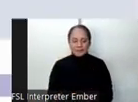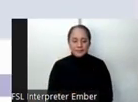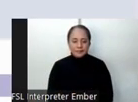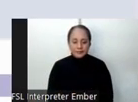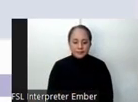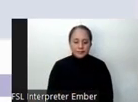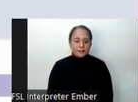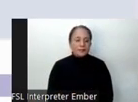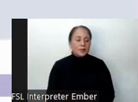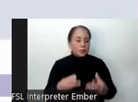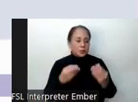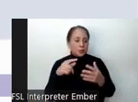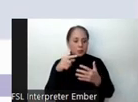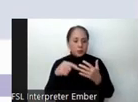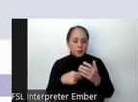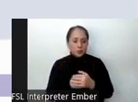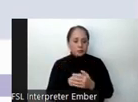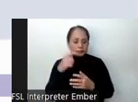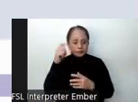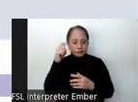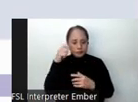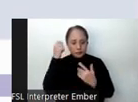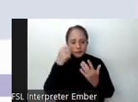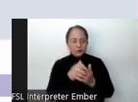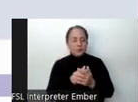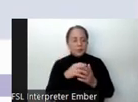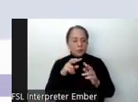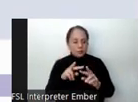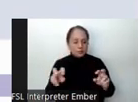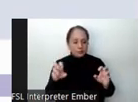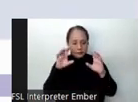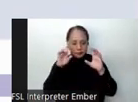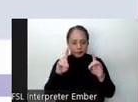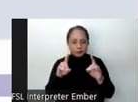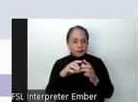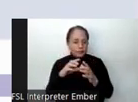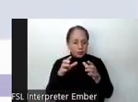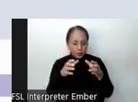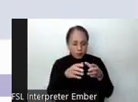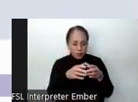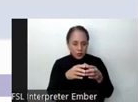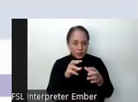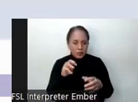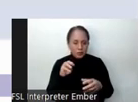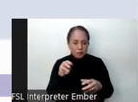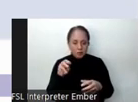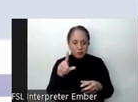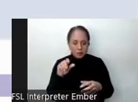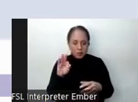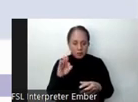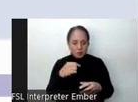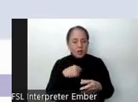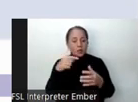Informed by these theories and studies and in consideration of our educational context, the MLAC assesses the following